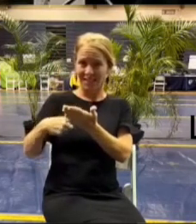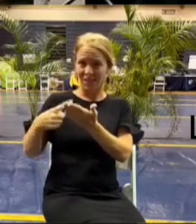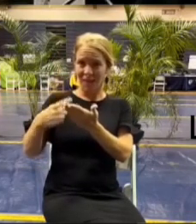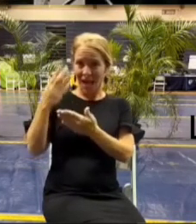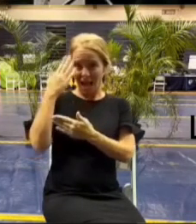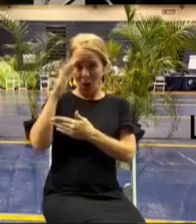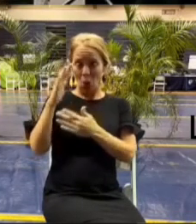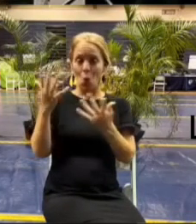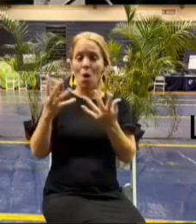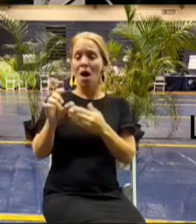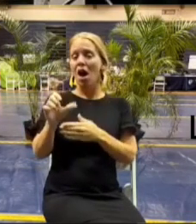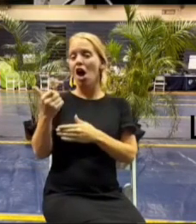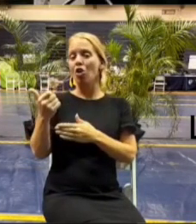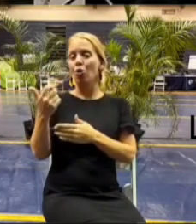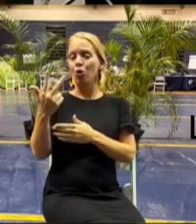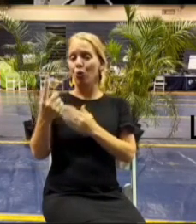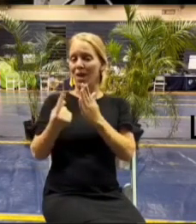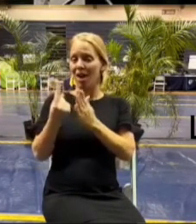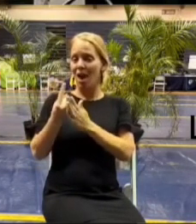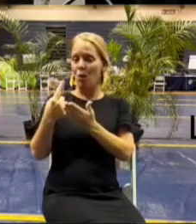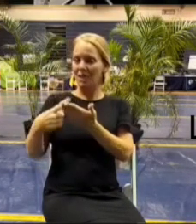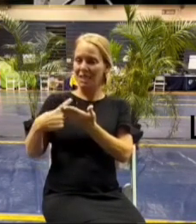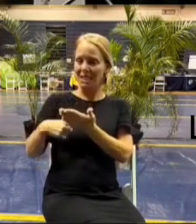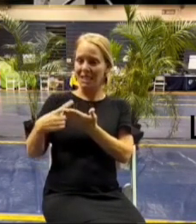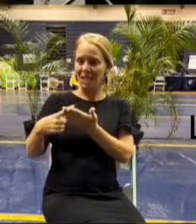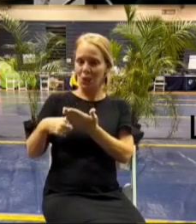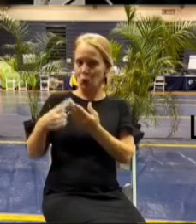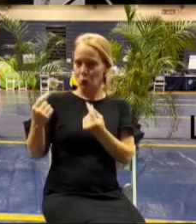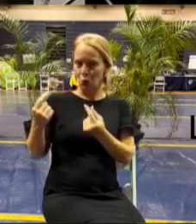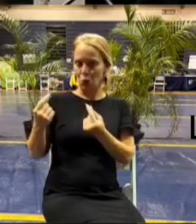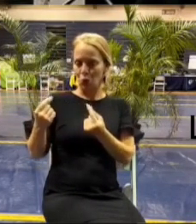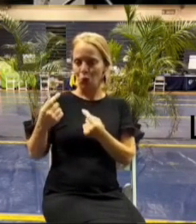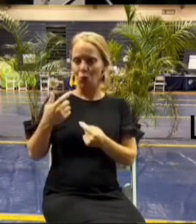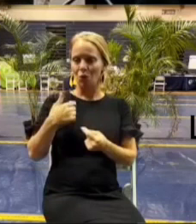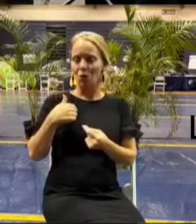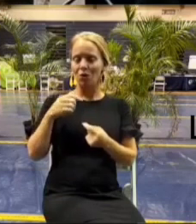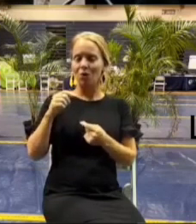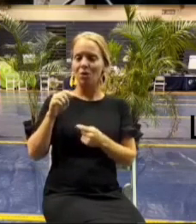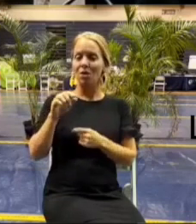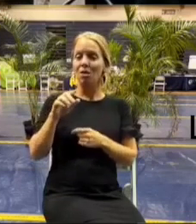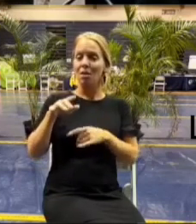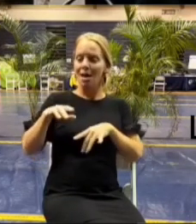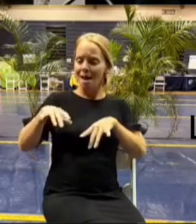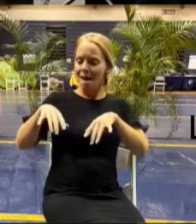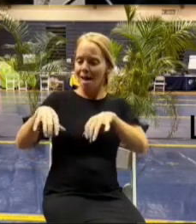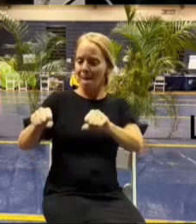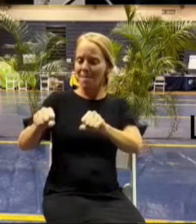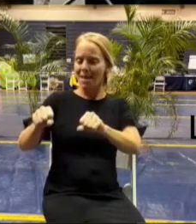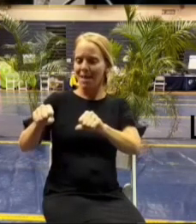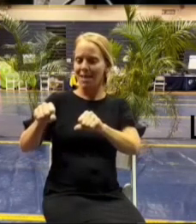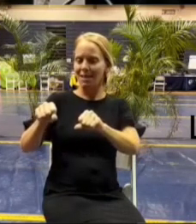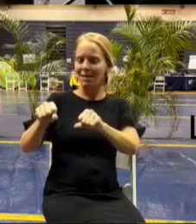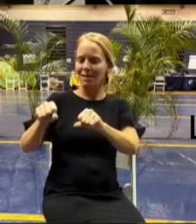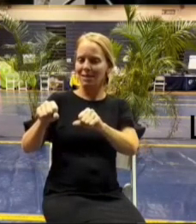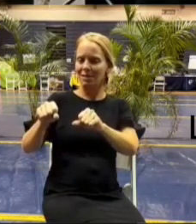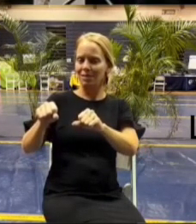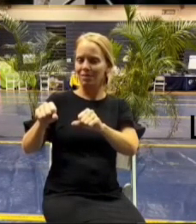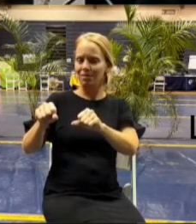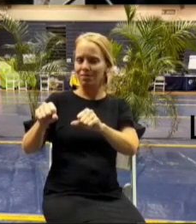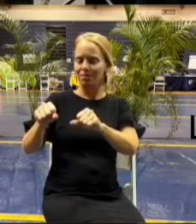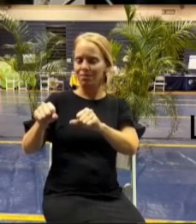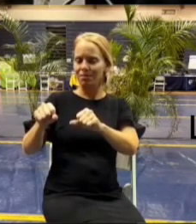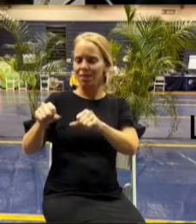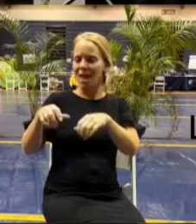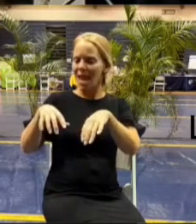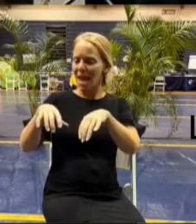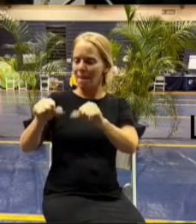three hours of discussion is going to do we can only eminent eminent domain private land for a public